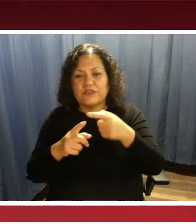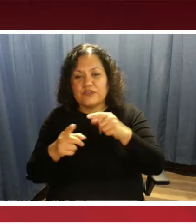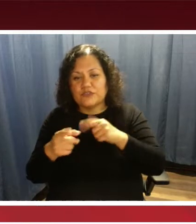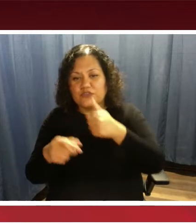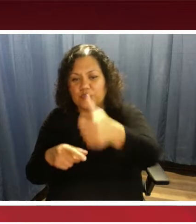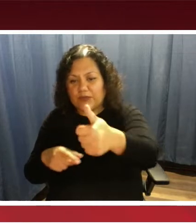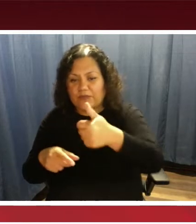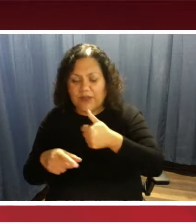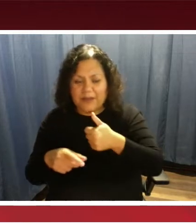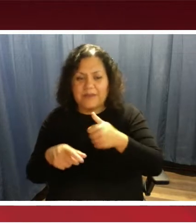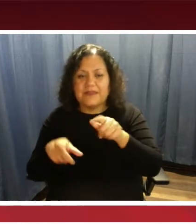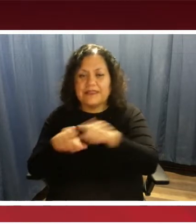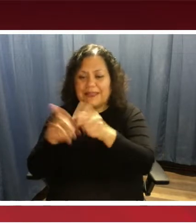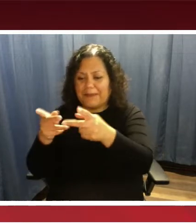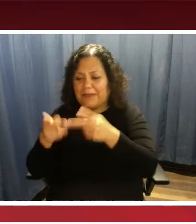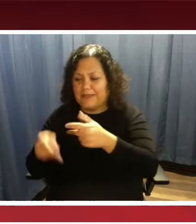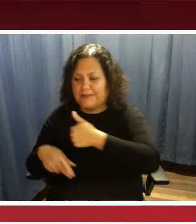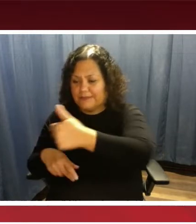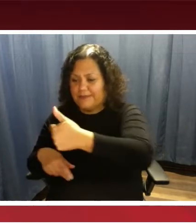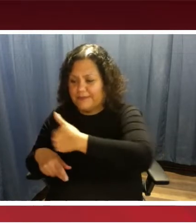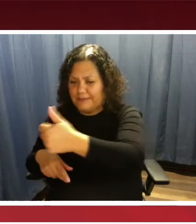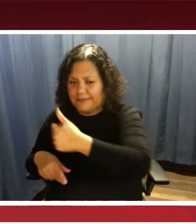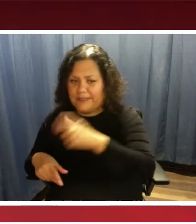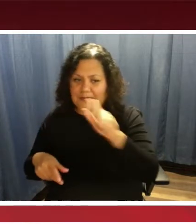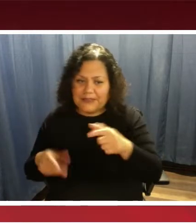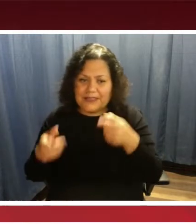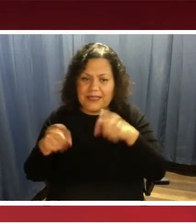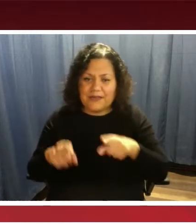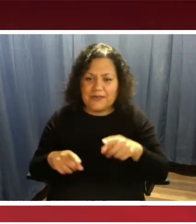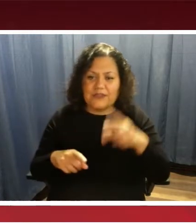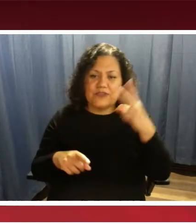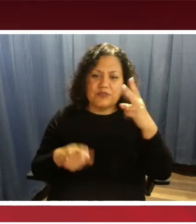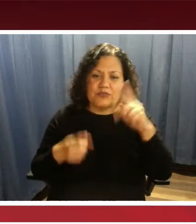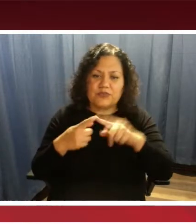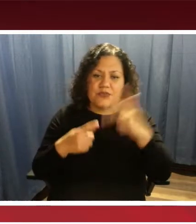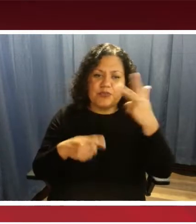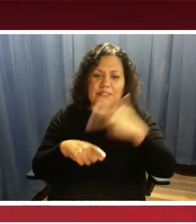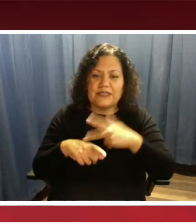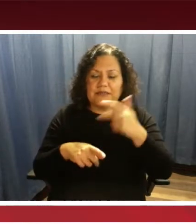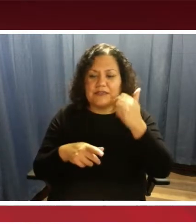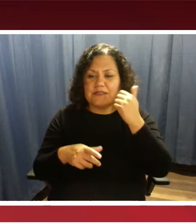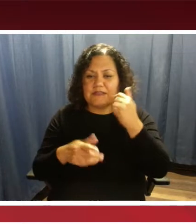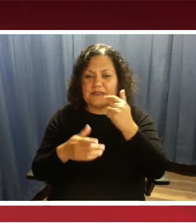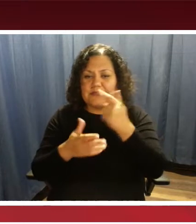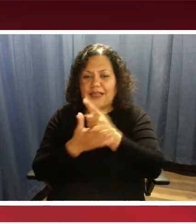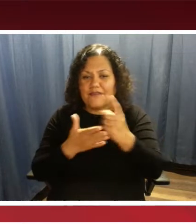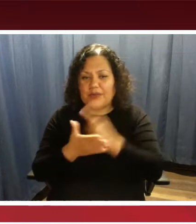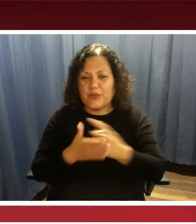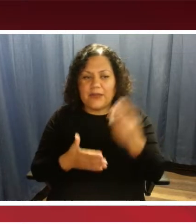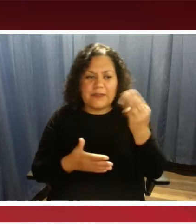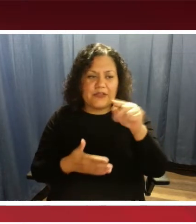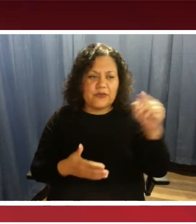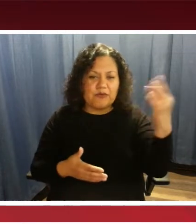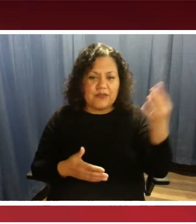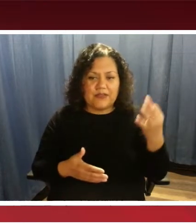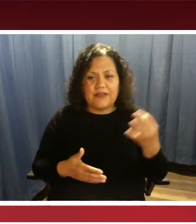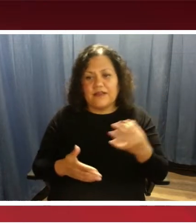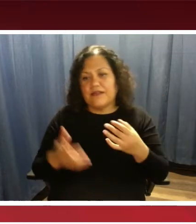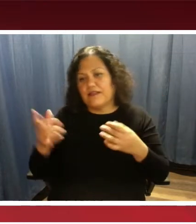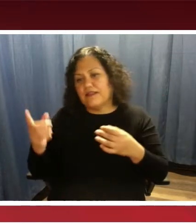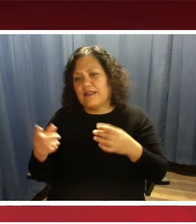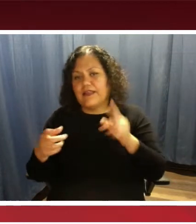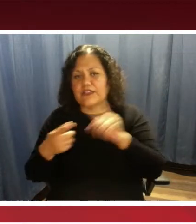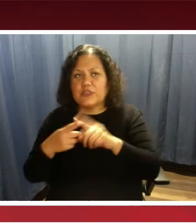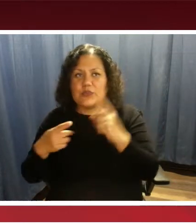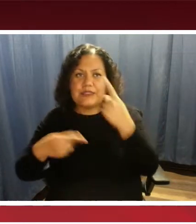taken a minimum of two to three times a week, Monday through Friday. The trips to a dialysis center, adult daycare center,